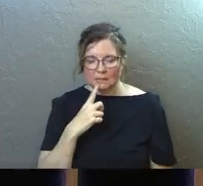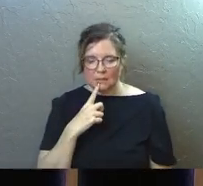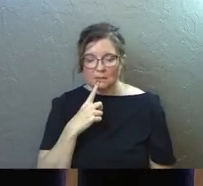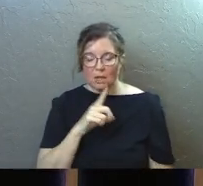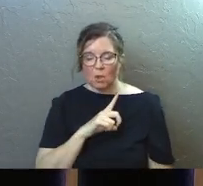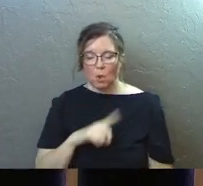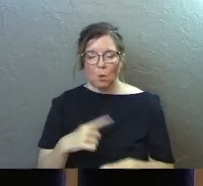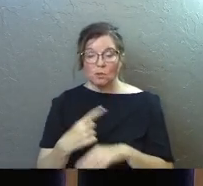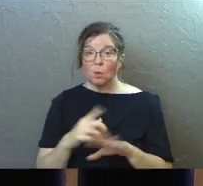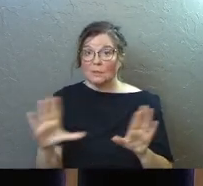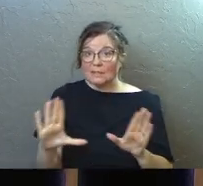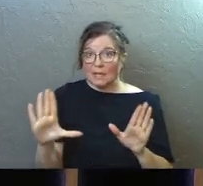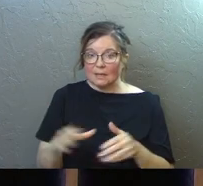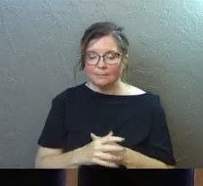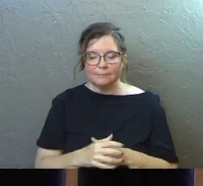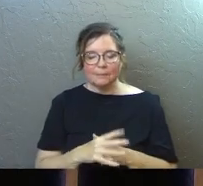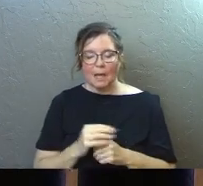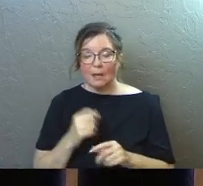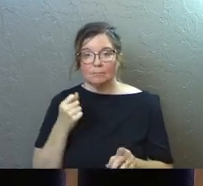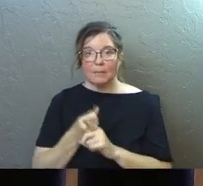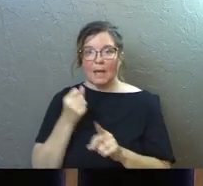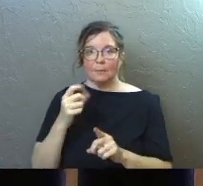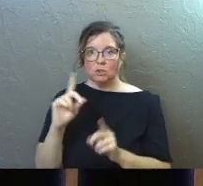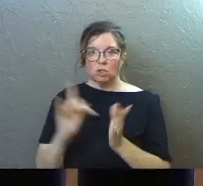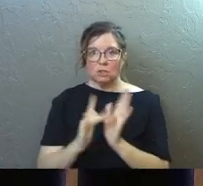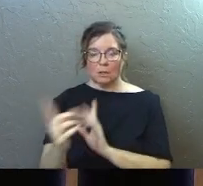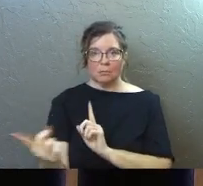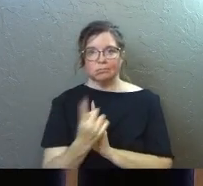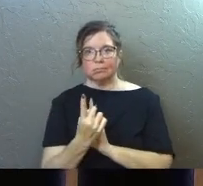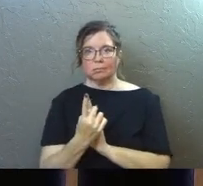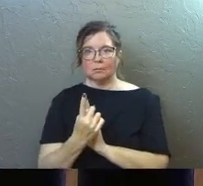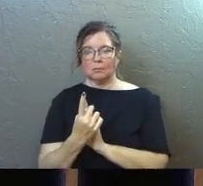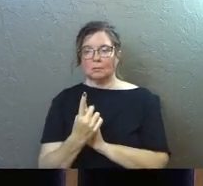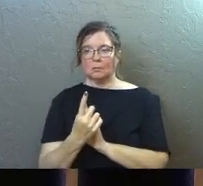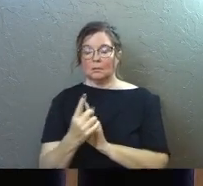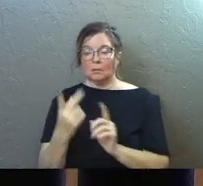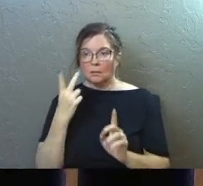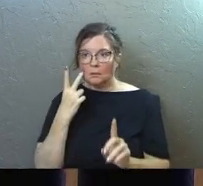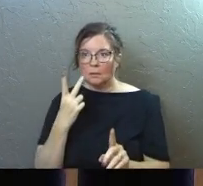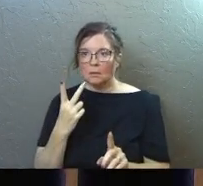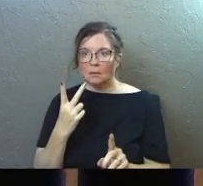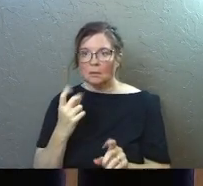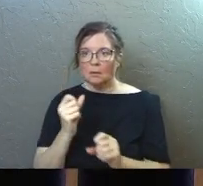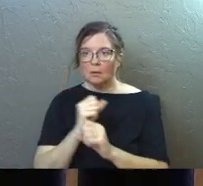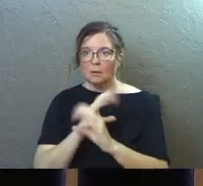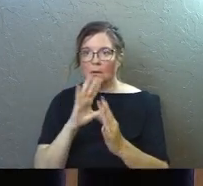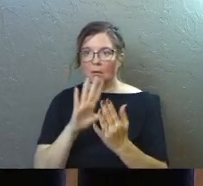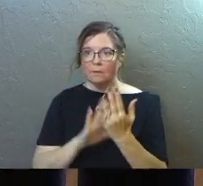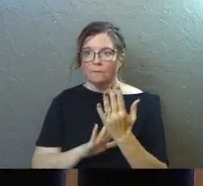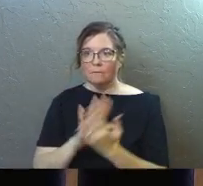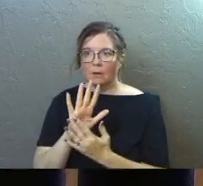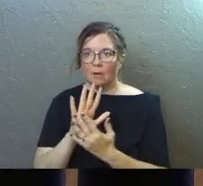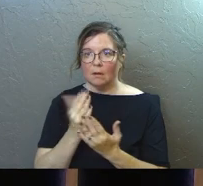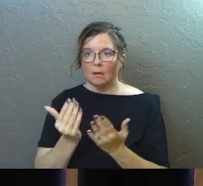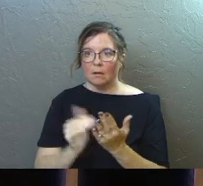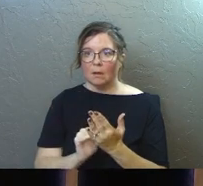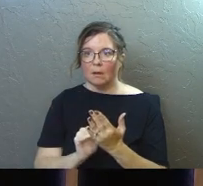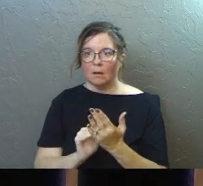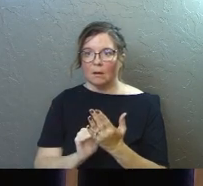says it's on the Lord's Day. So it's on a Sunday and bam, there's Jesus. And he sees him face to face again.